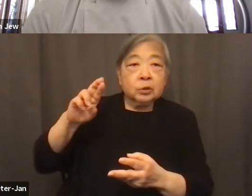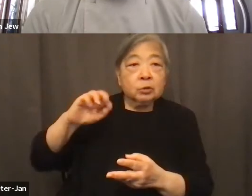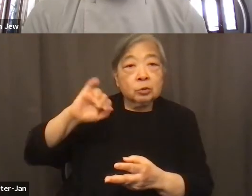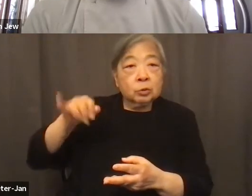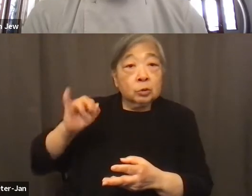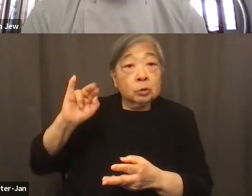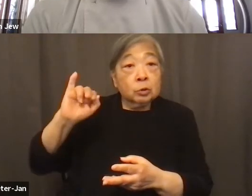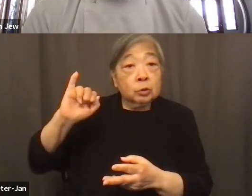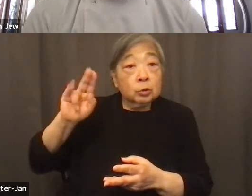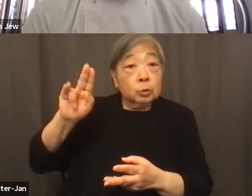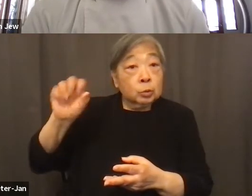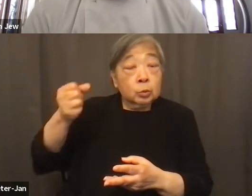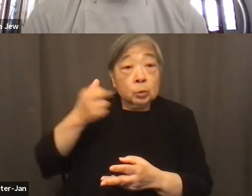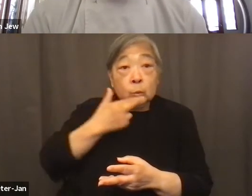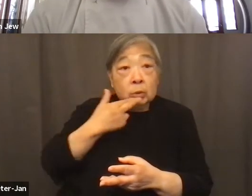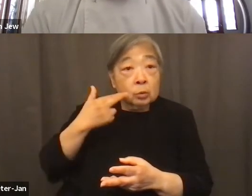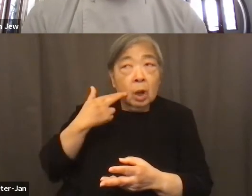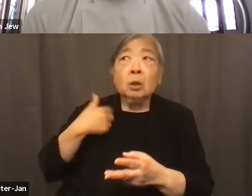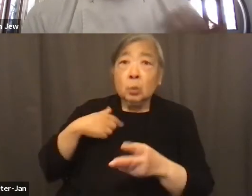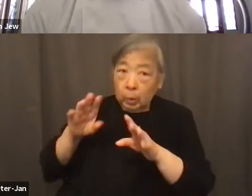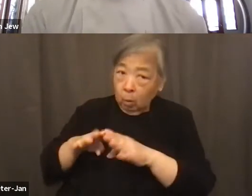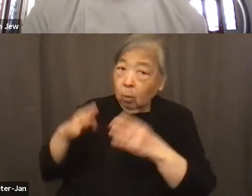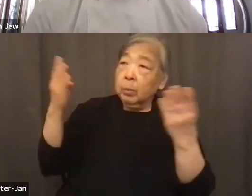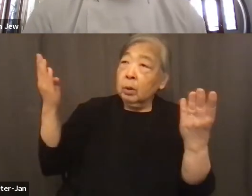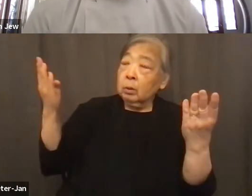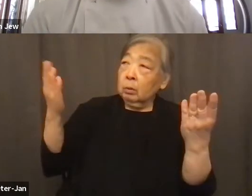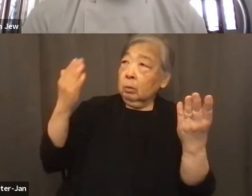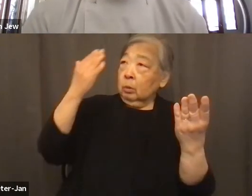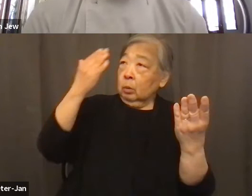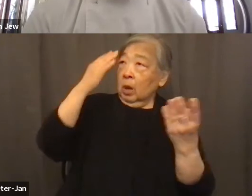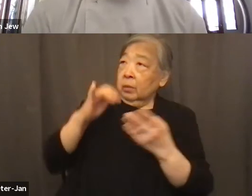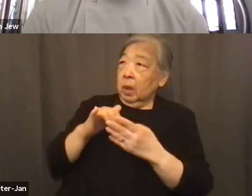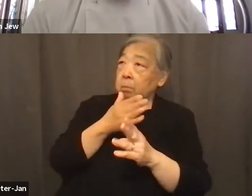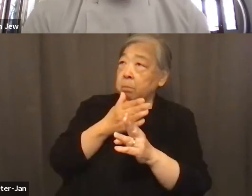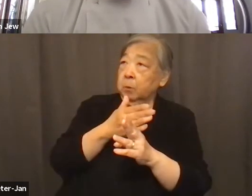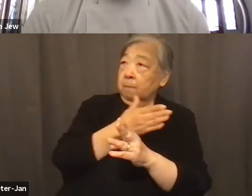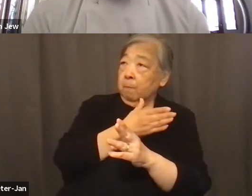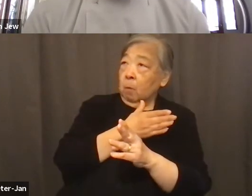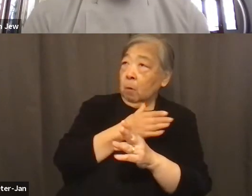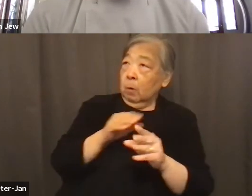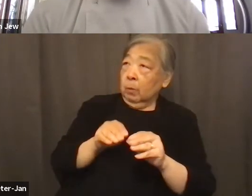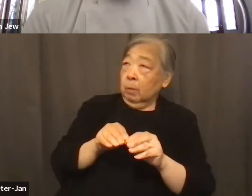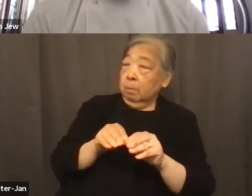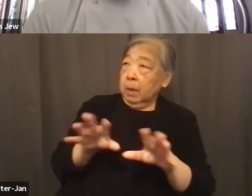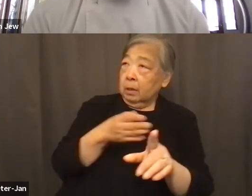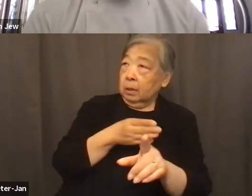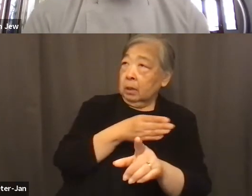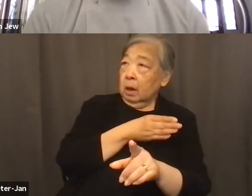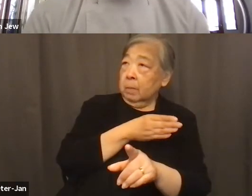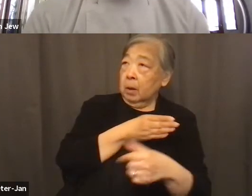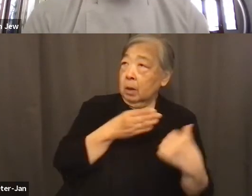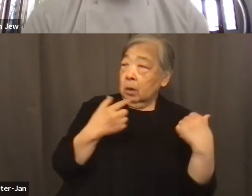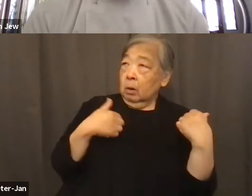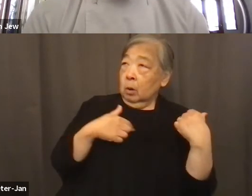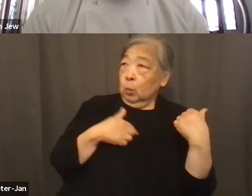you know, what we had before the pandemic. We were we're trying